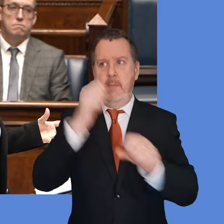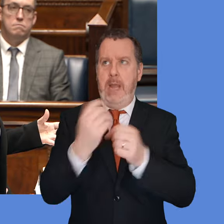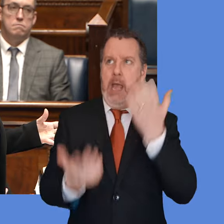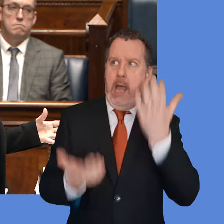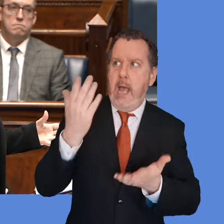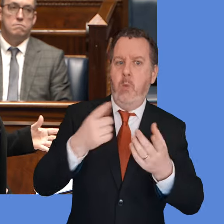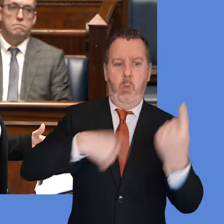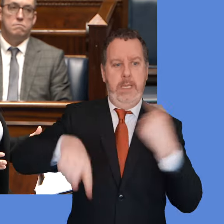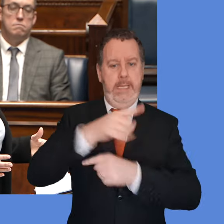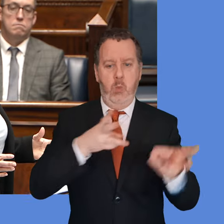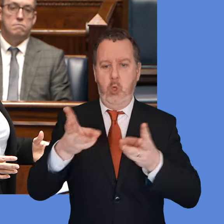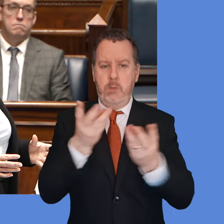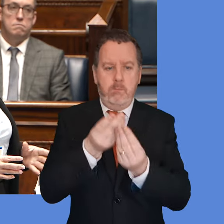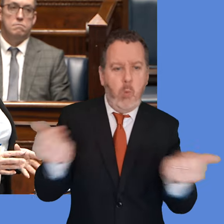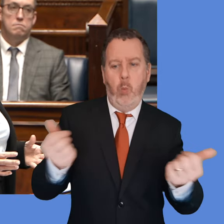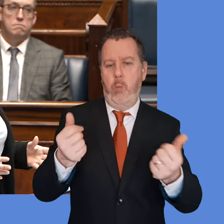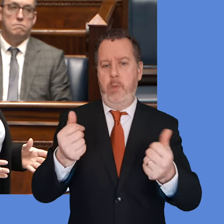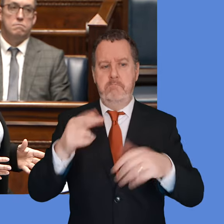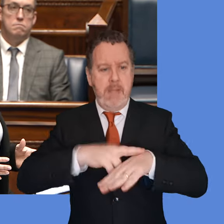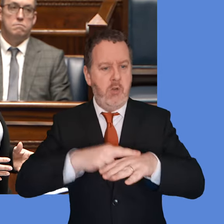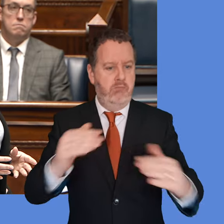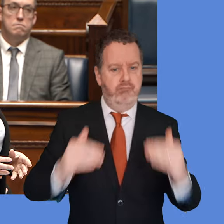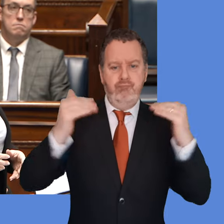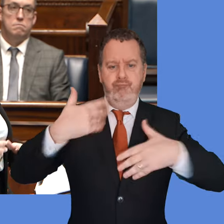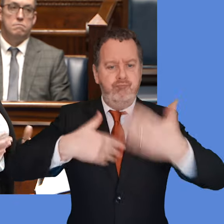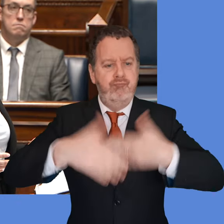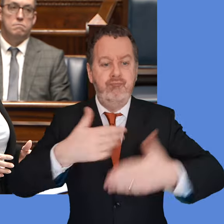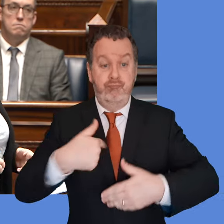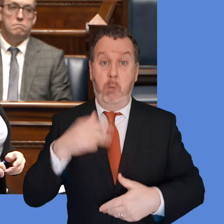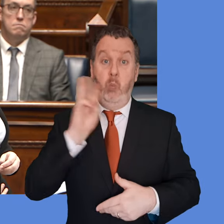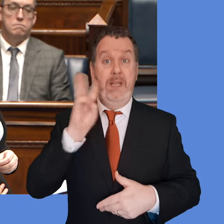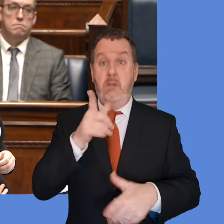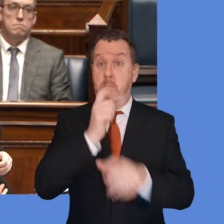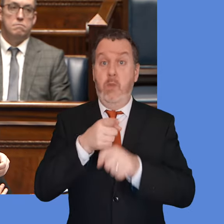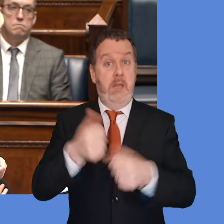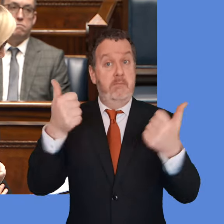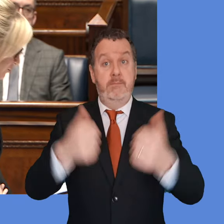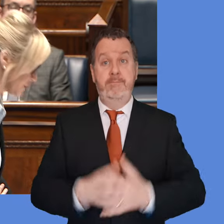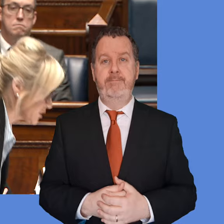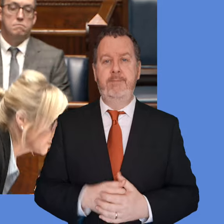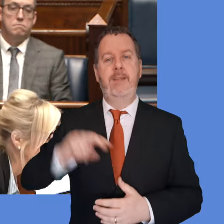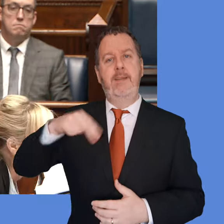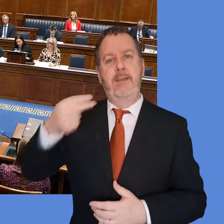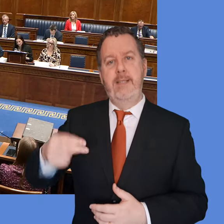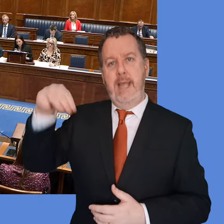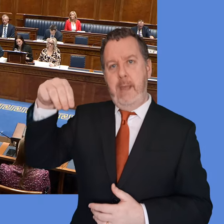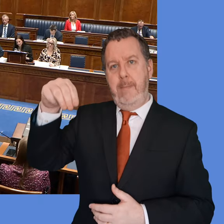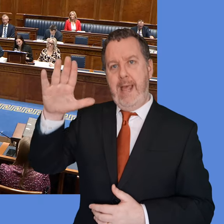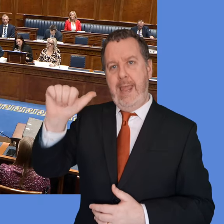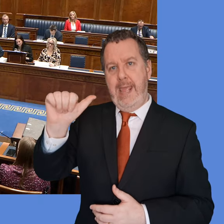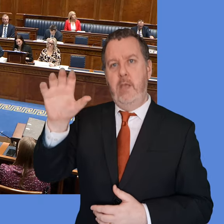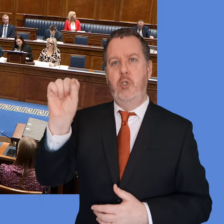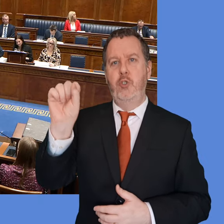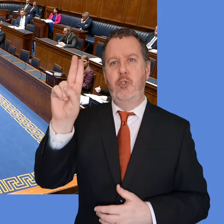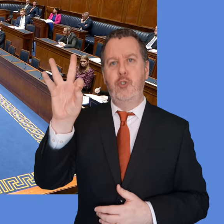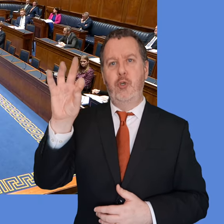constantly looking at what are the things that actually allow us to work better, what makes us work more effectively, and I am certainly up for that conversation. Call Clare